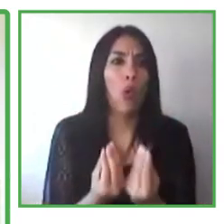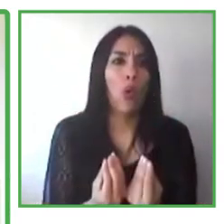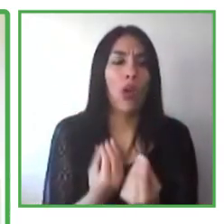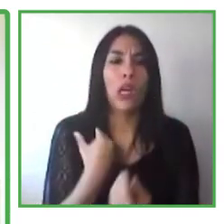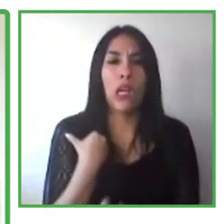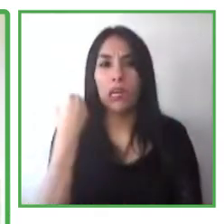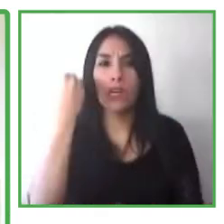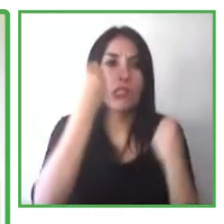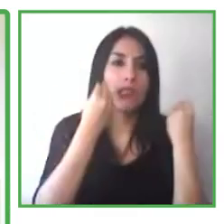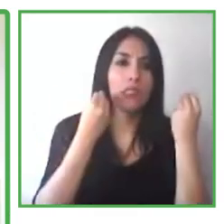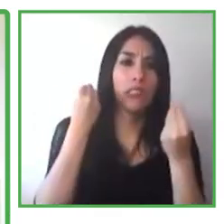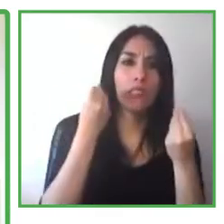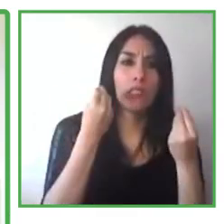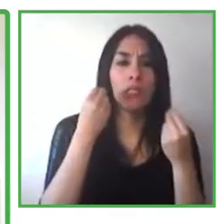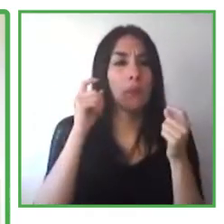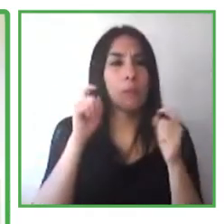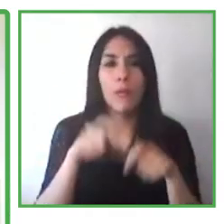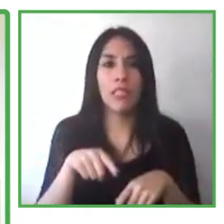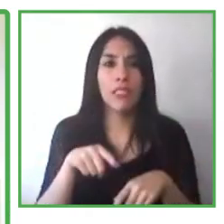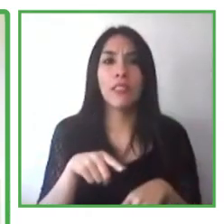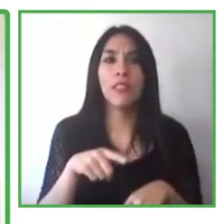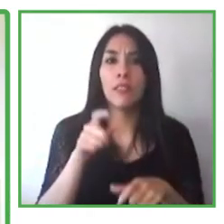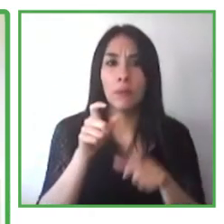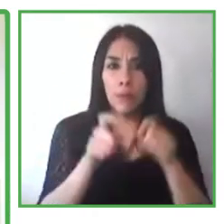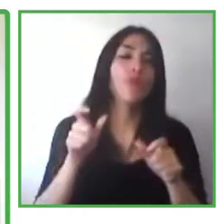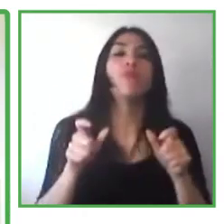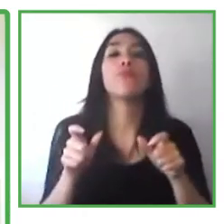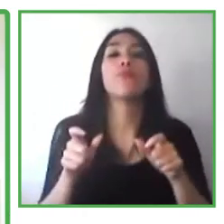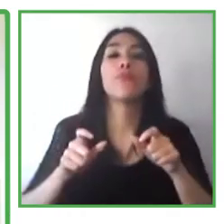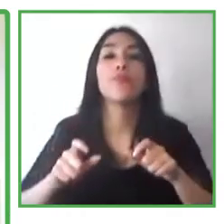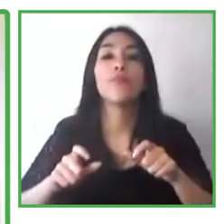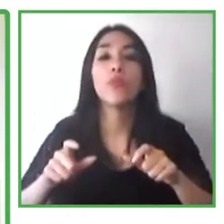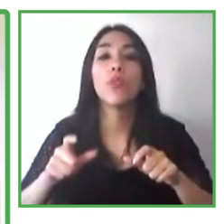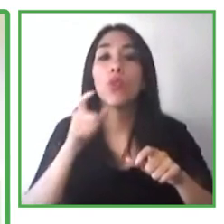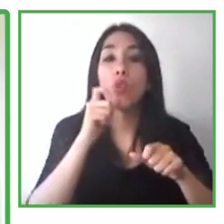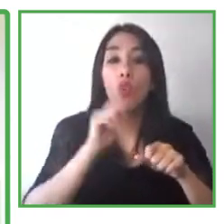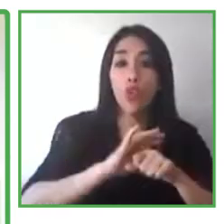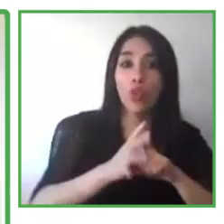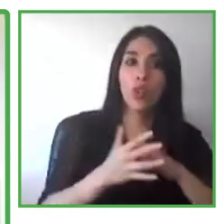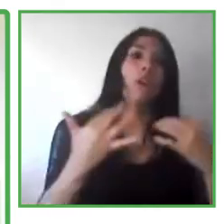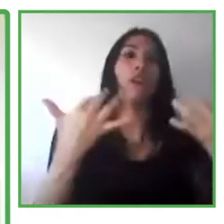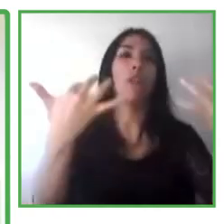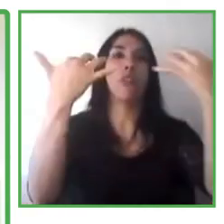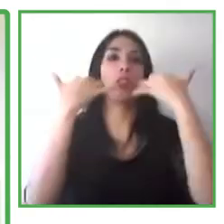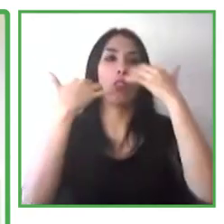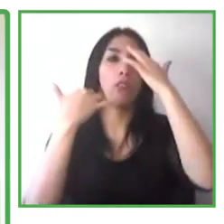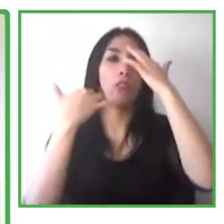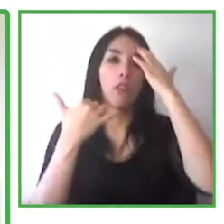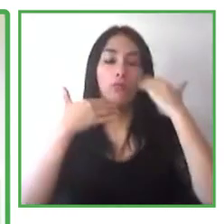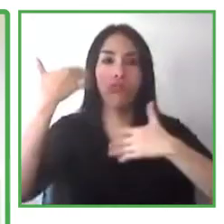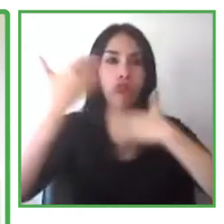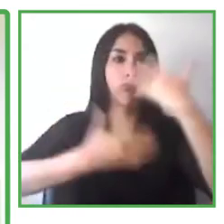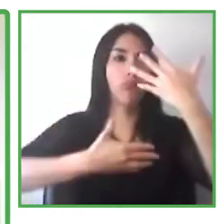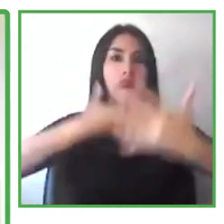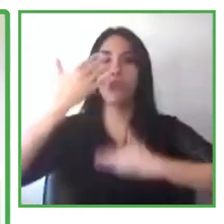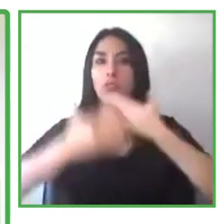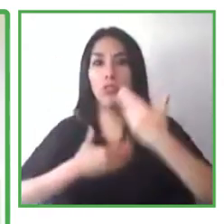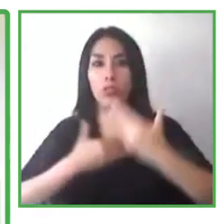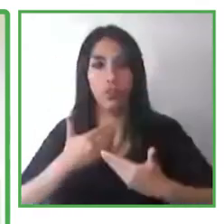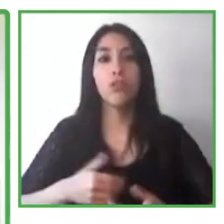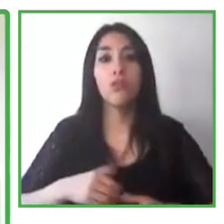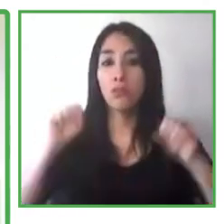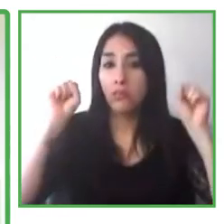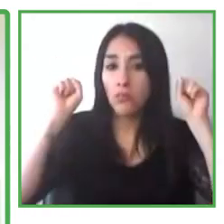after the virus is gone. Secondly, and indirectly, COVID increases instances